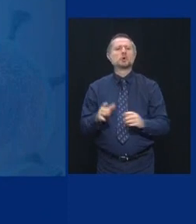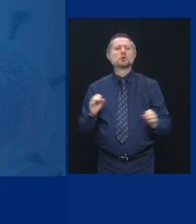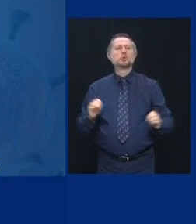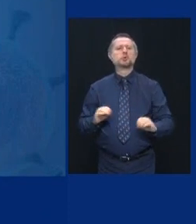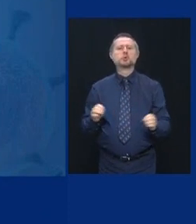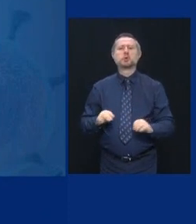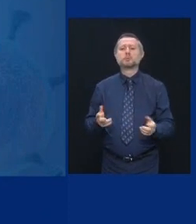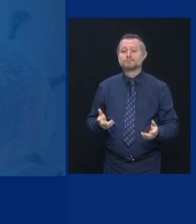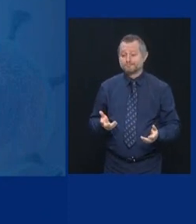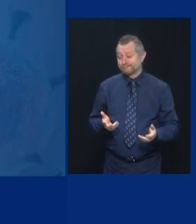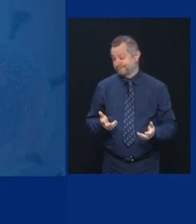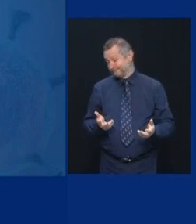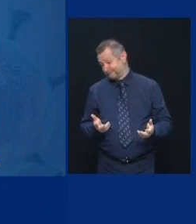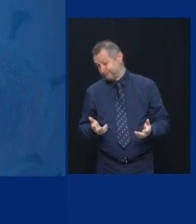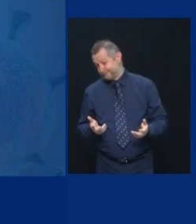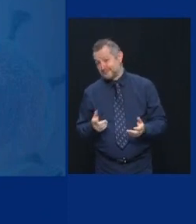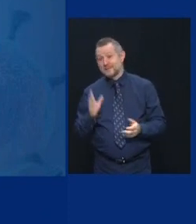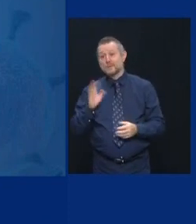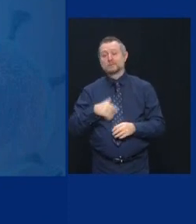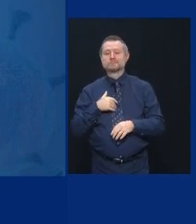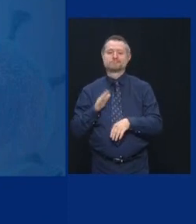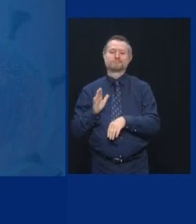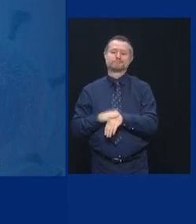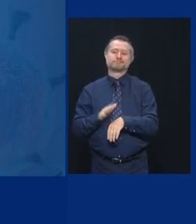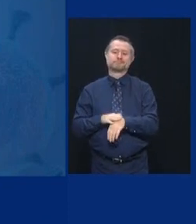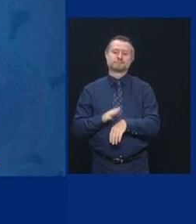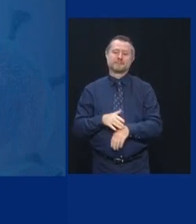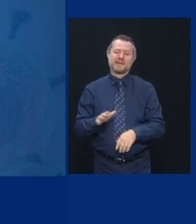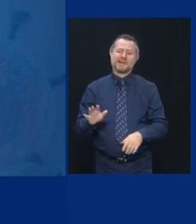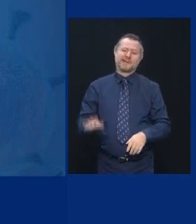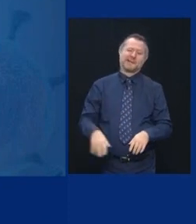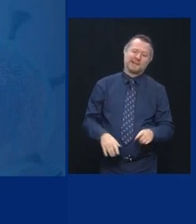Warnings are not enforcement.